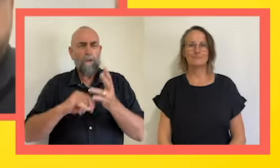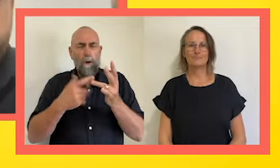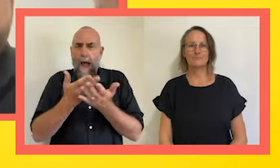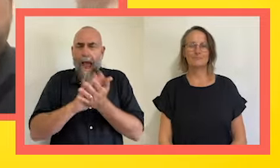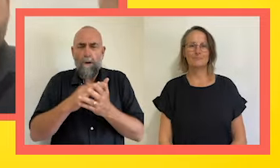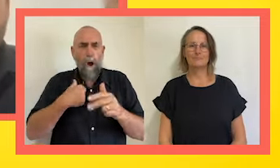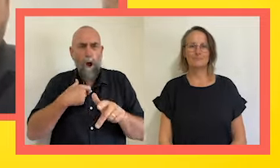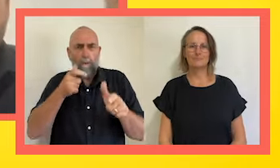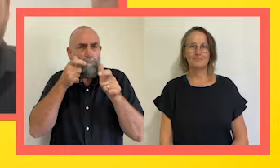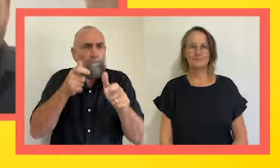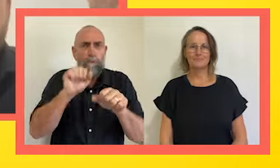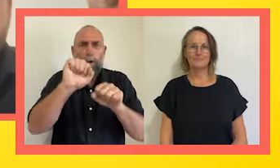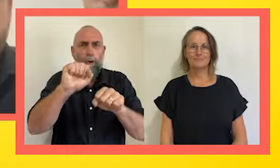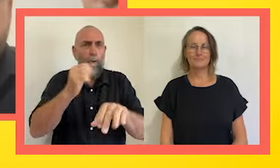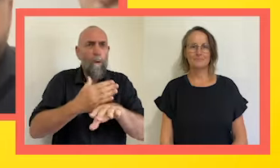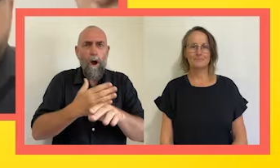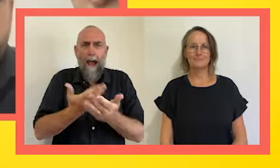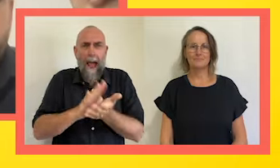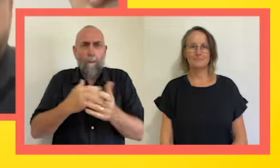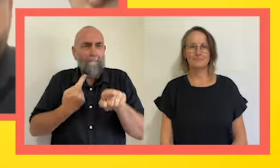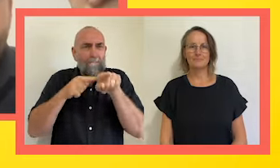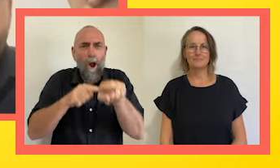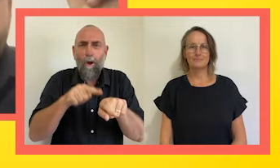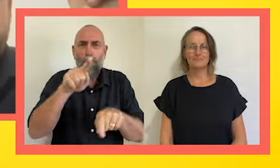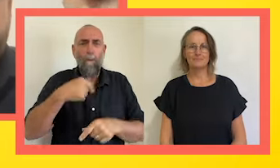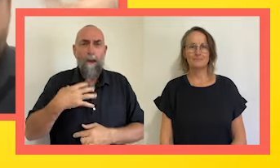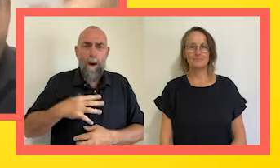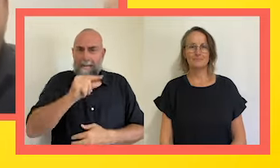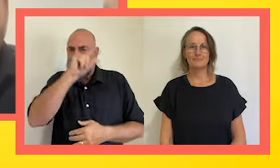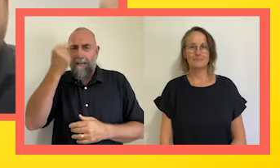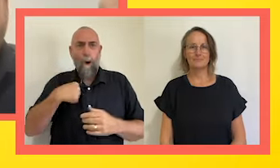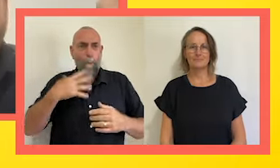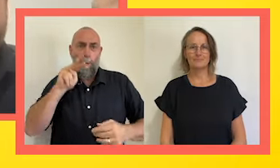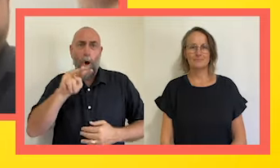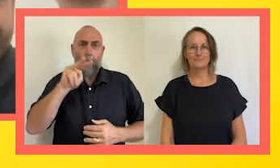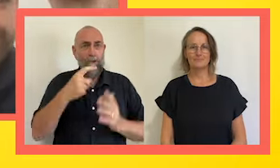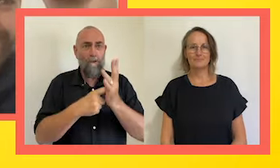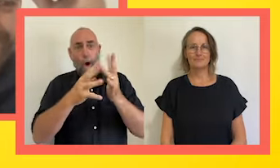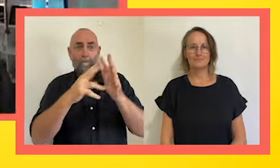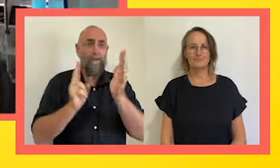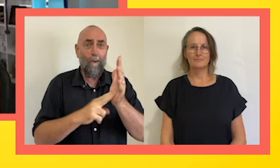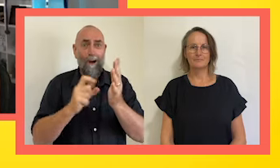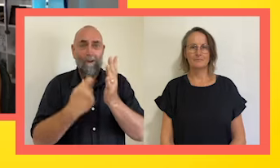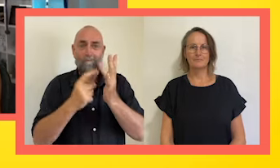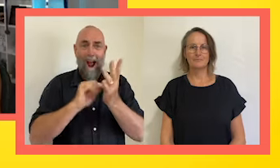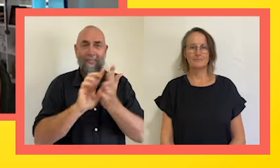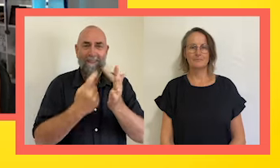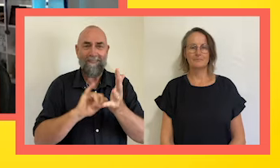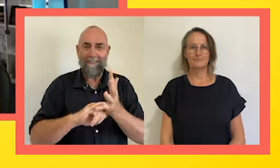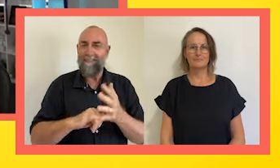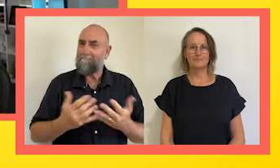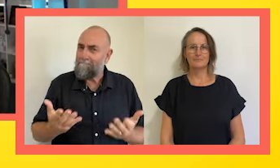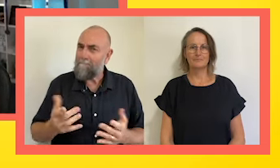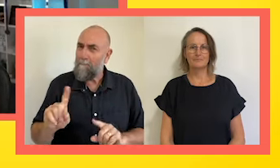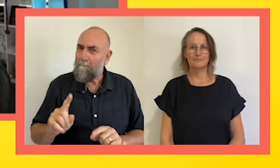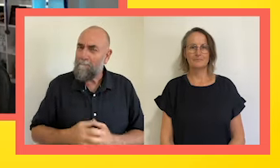tune in for to ensure that we get the most row and crothers as we possibly can? So, the next eight months is